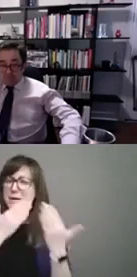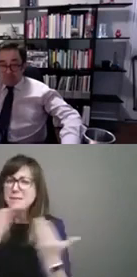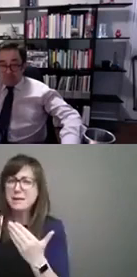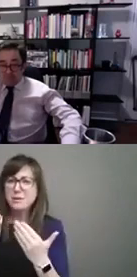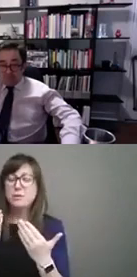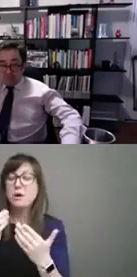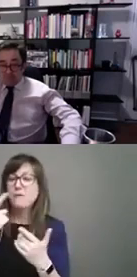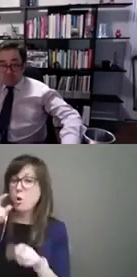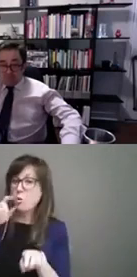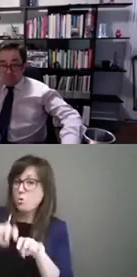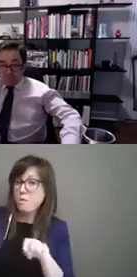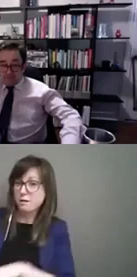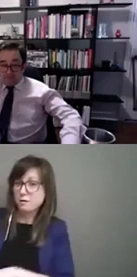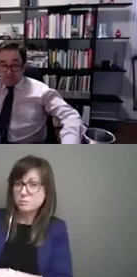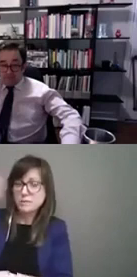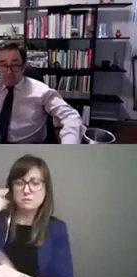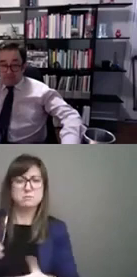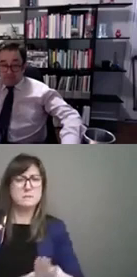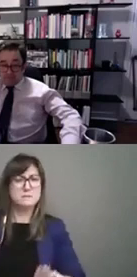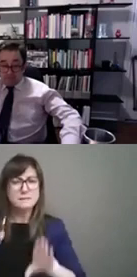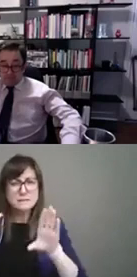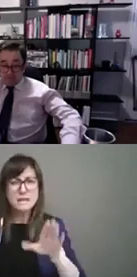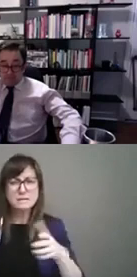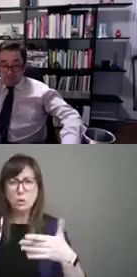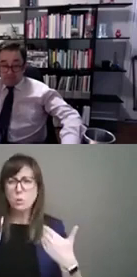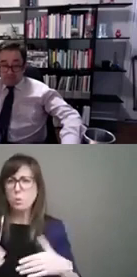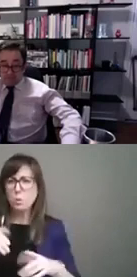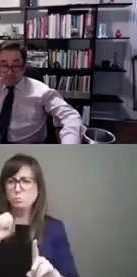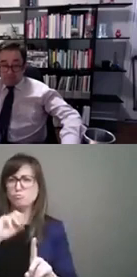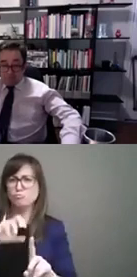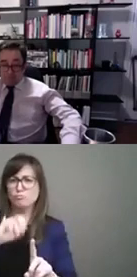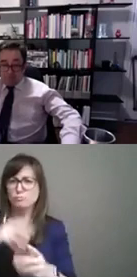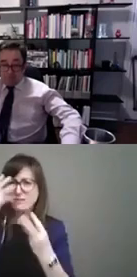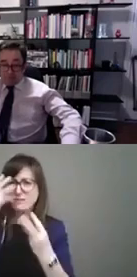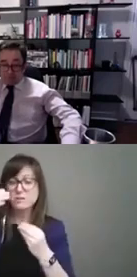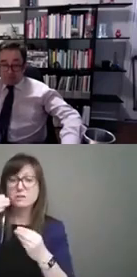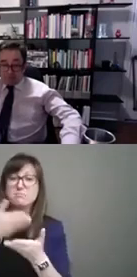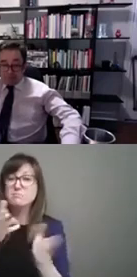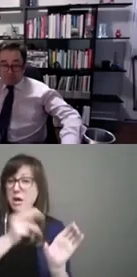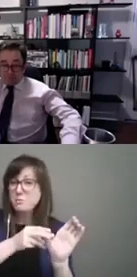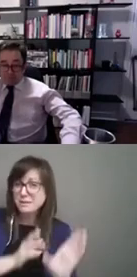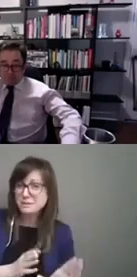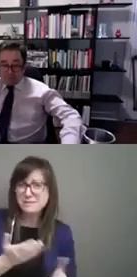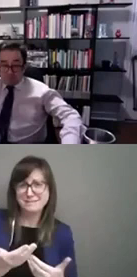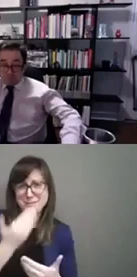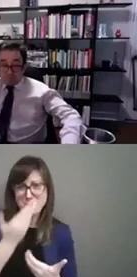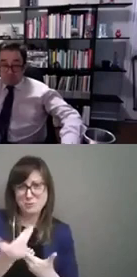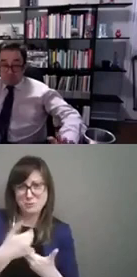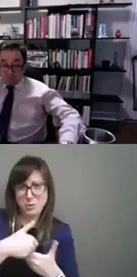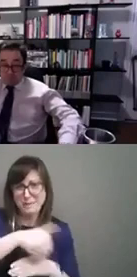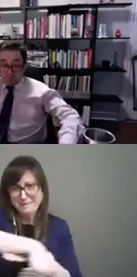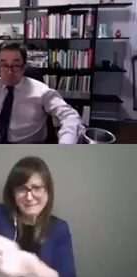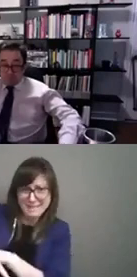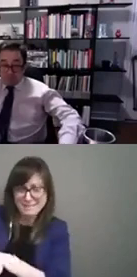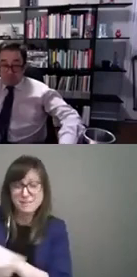for this uh excellent very informative session uh thank you all for attending late at night and uh different